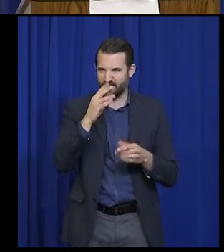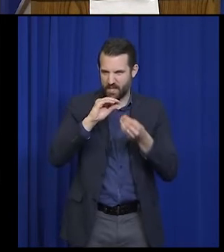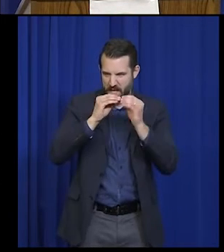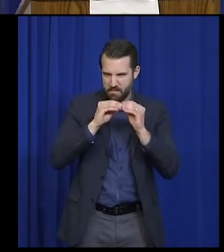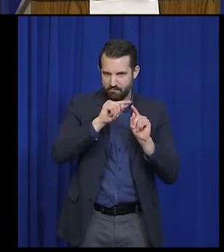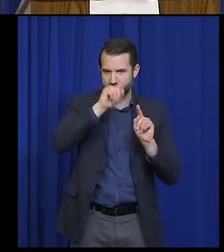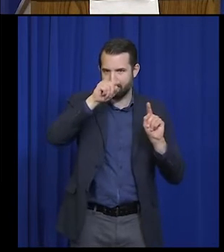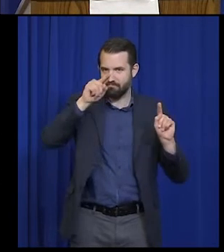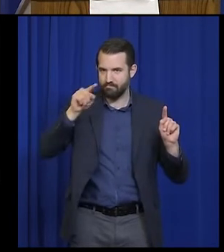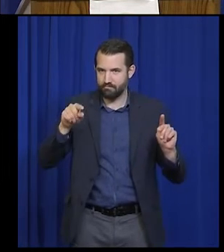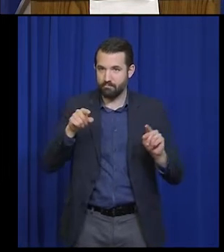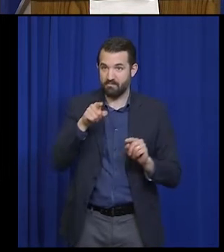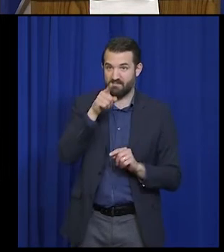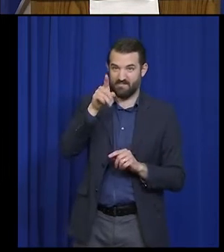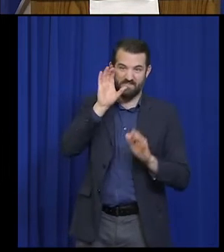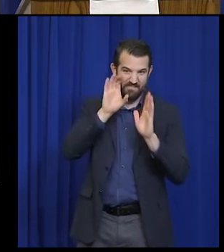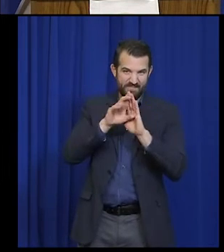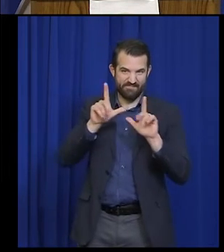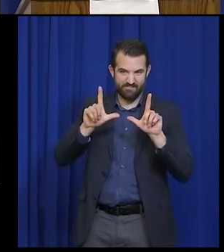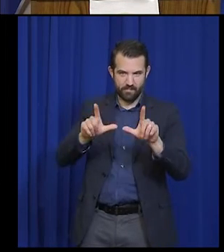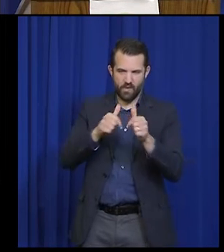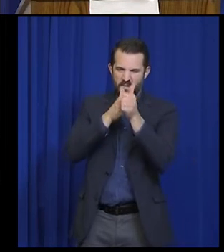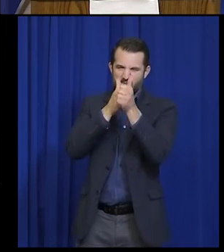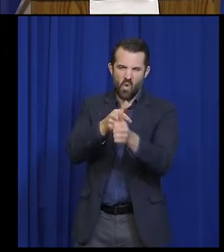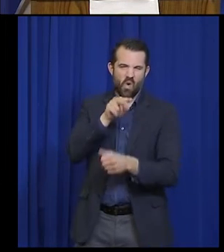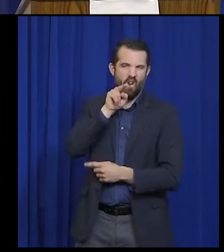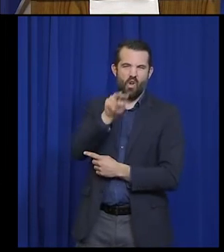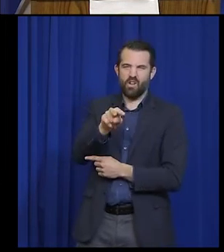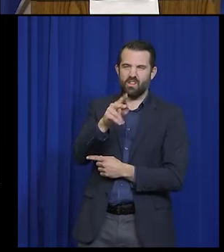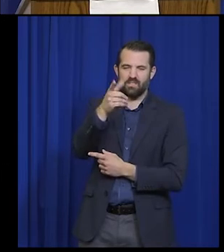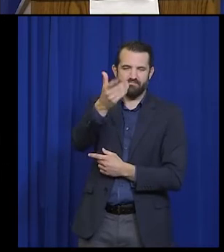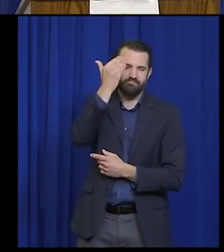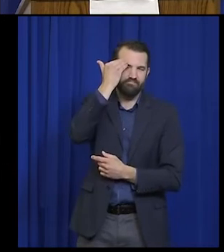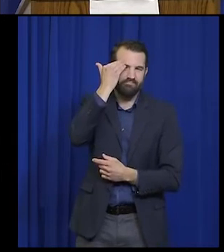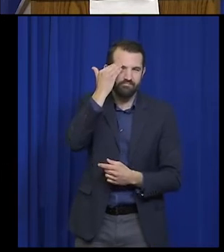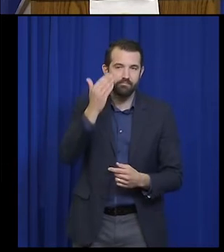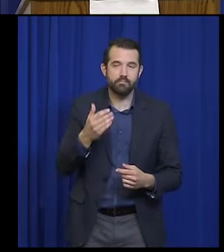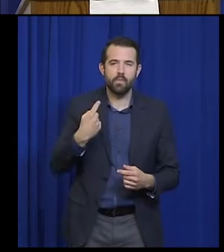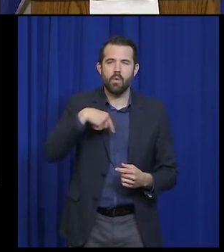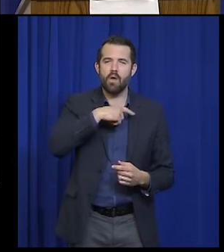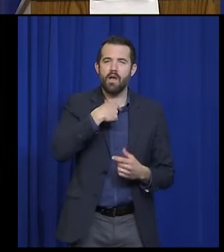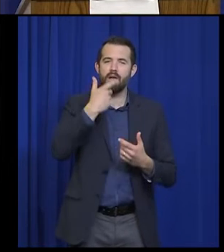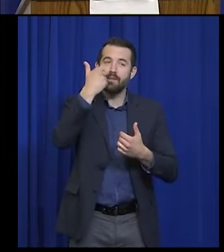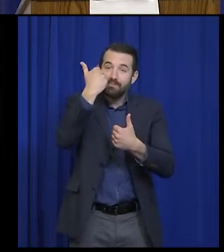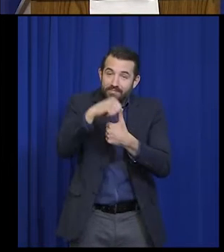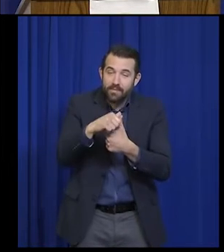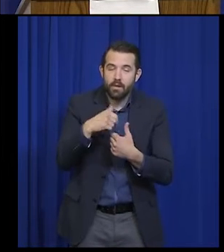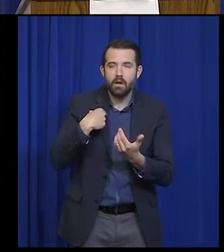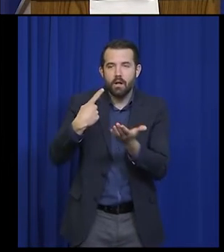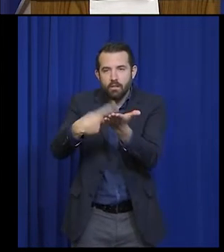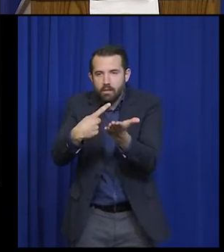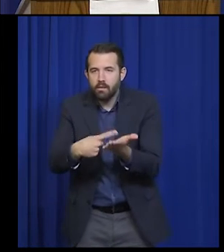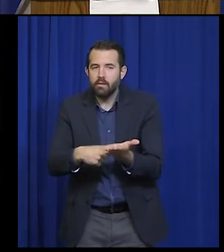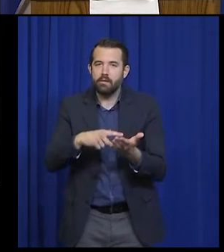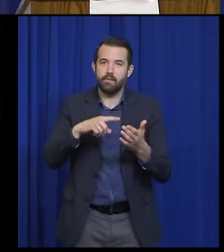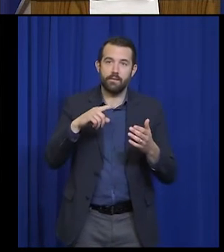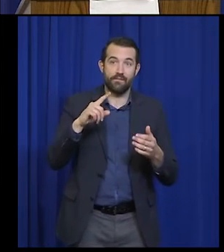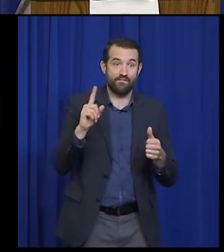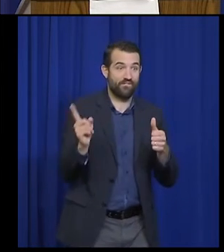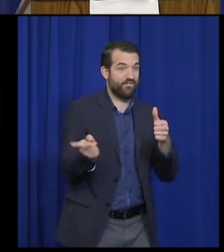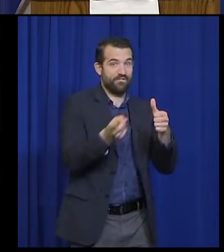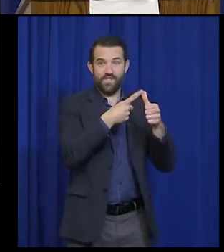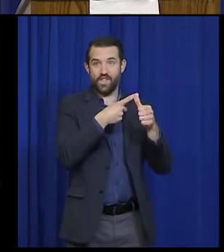follow patterns that we're aware of. For example, as we've discussed earlier this month, we were one of the first states to move toward